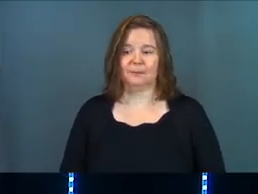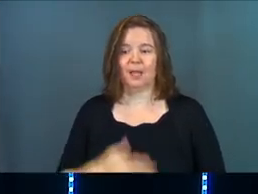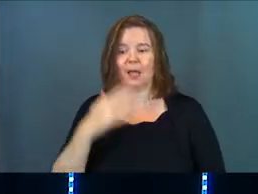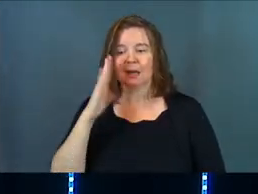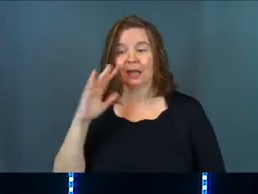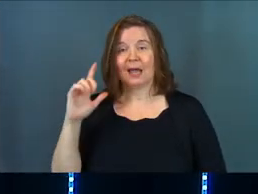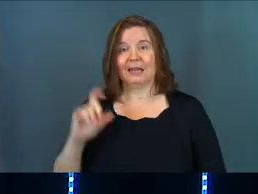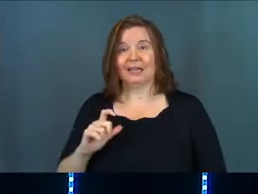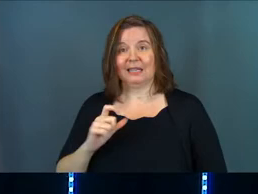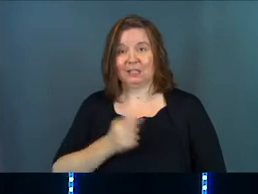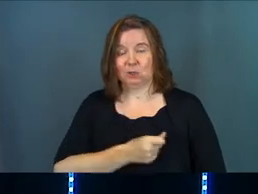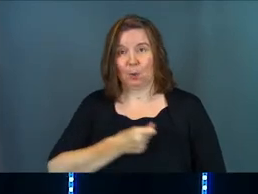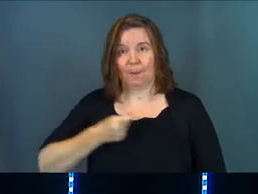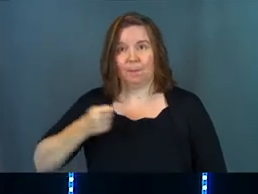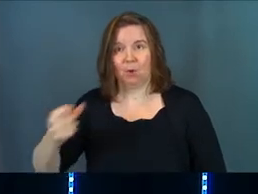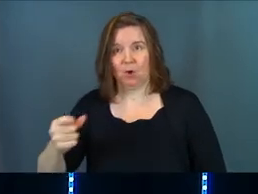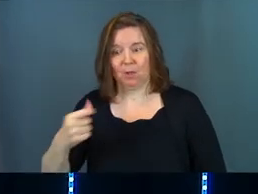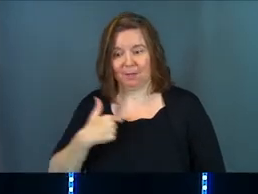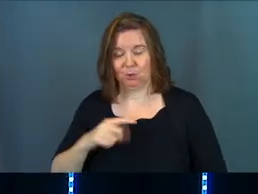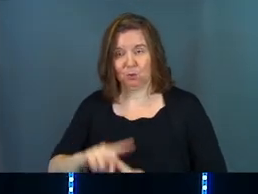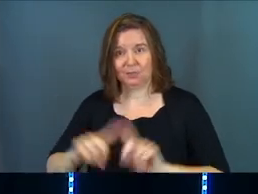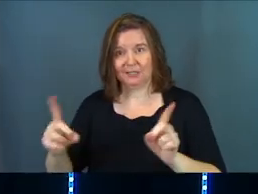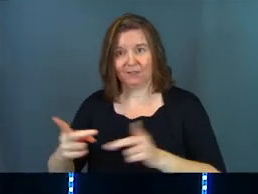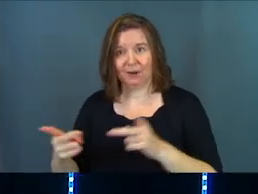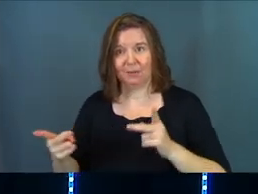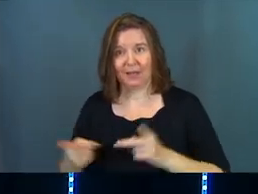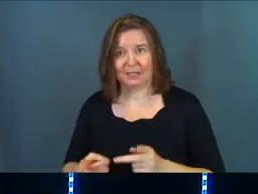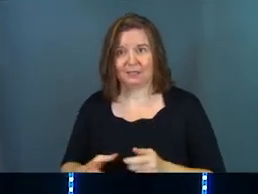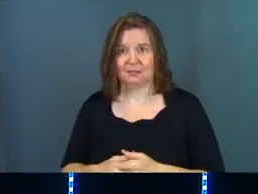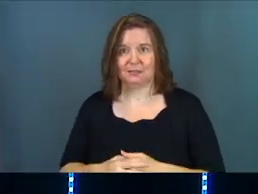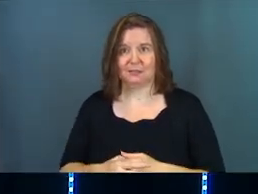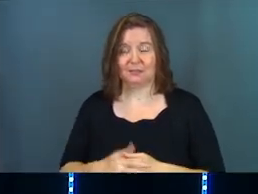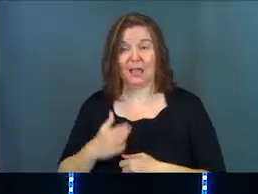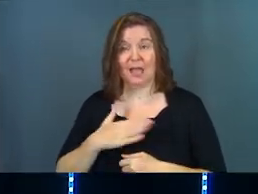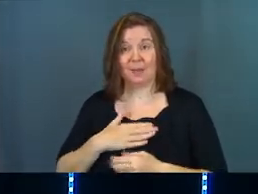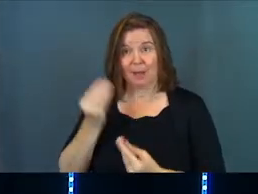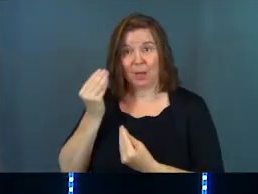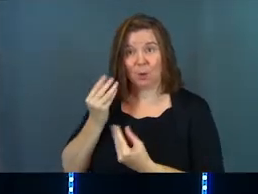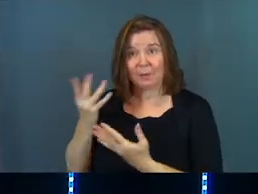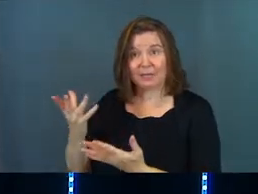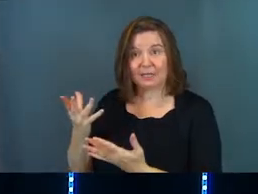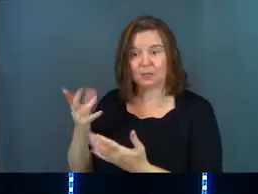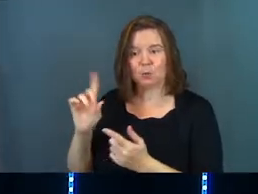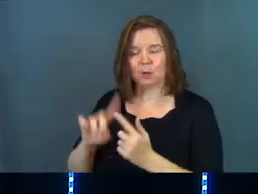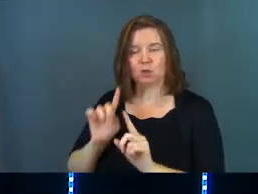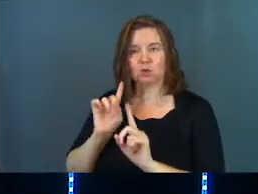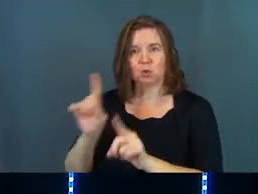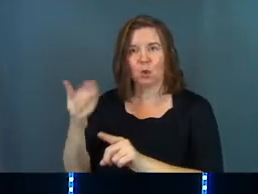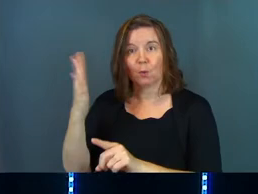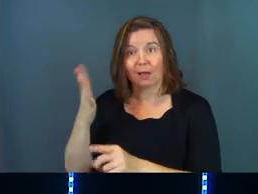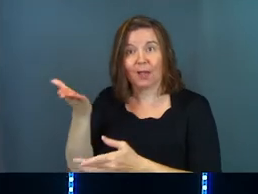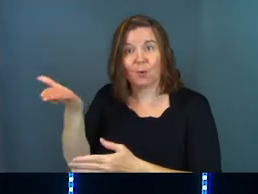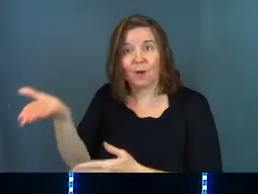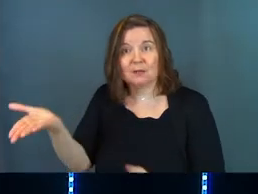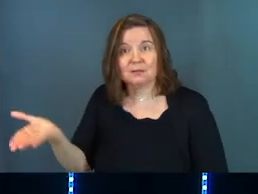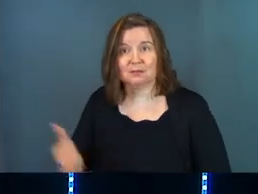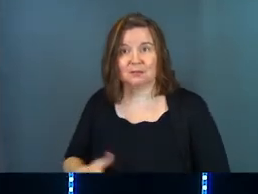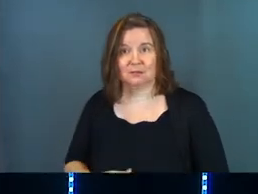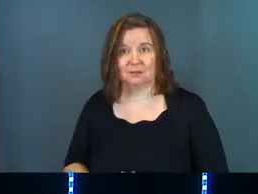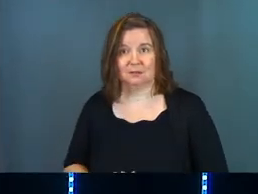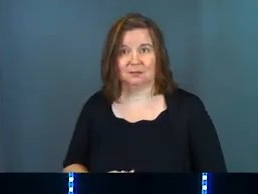And God needed to pull me to a different place. And my obedience was to go where God was.